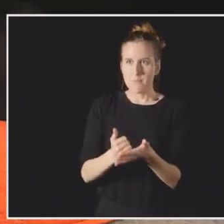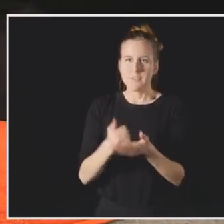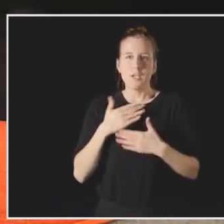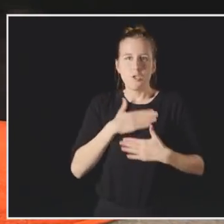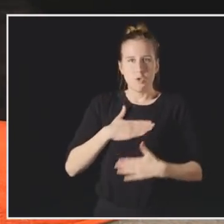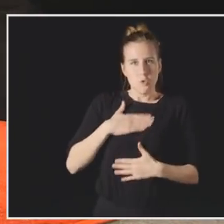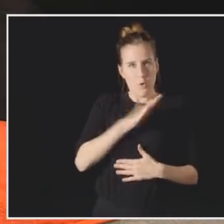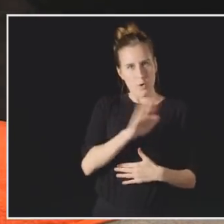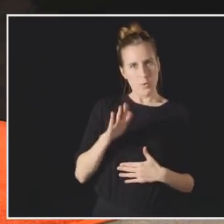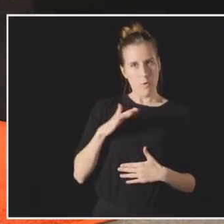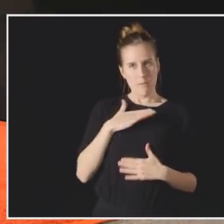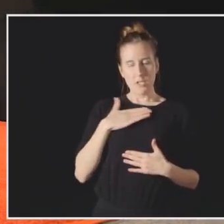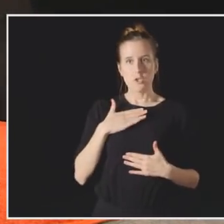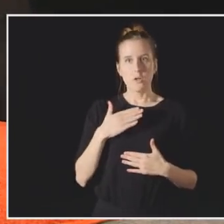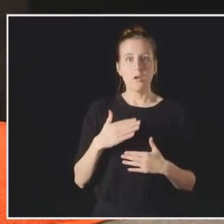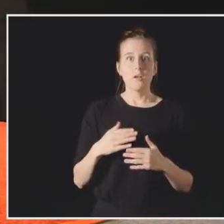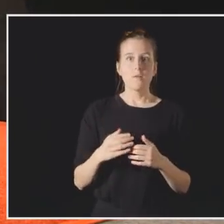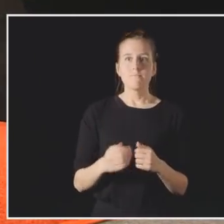guilt.